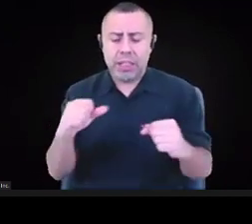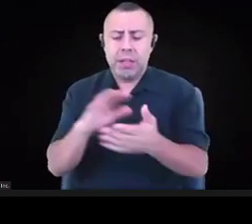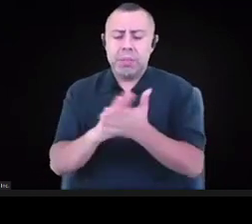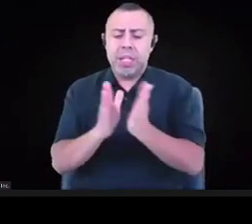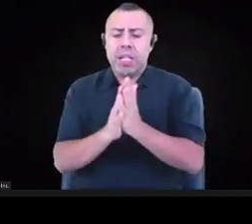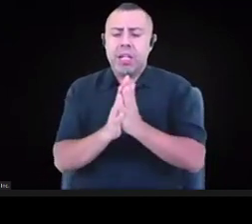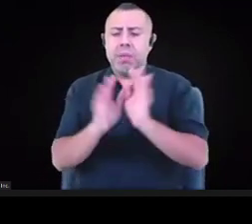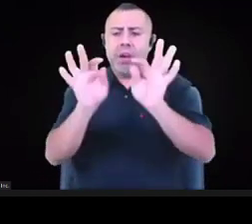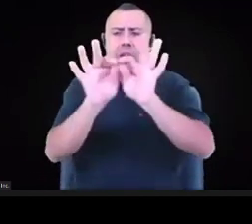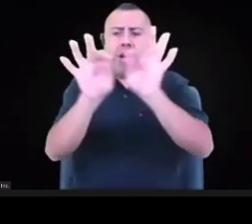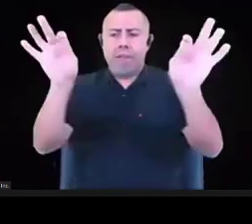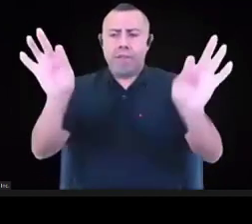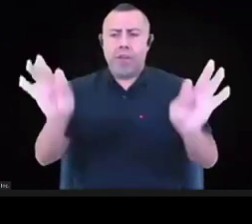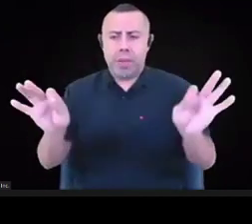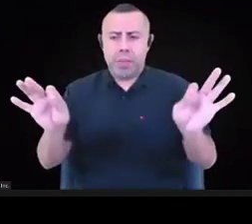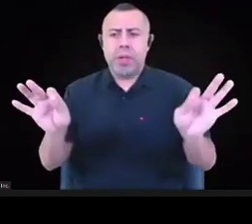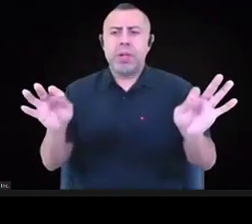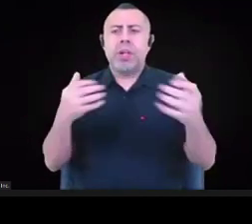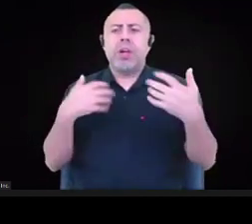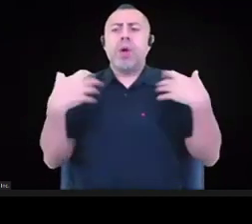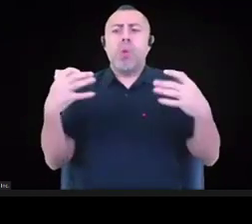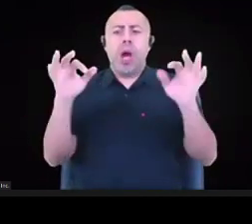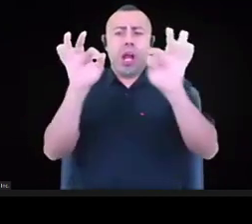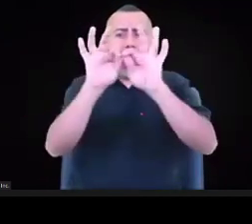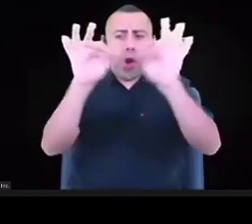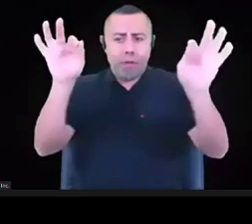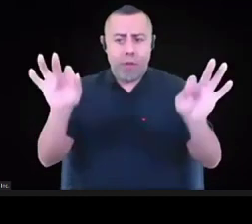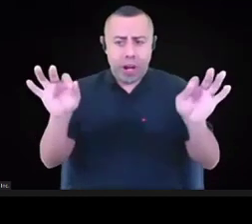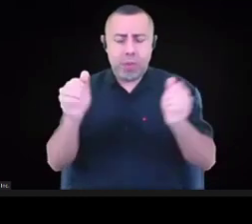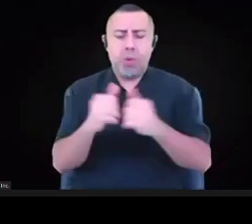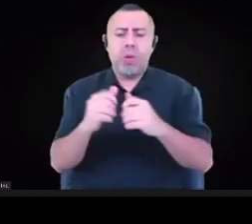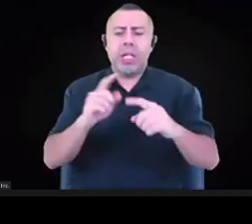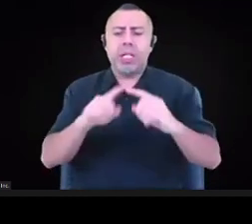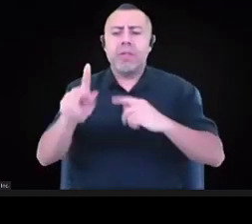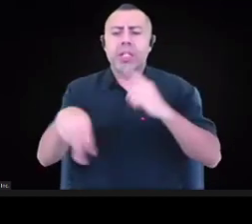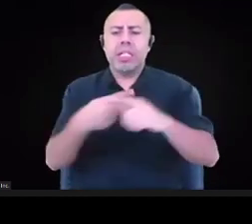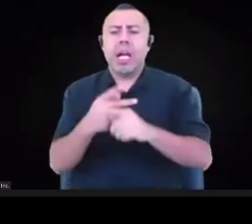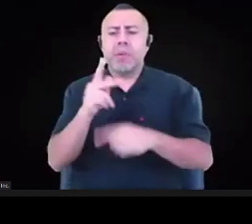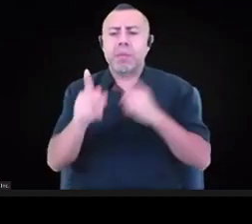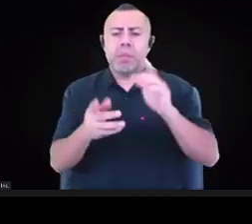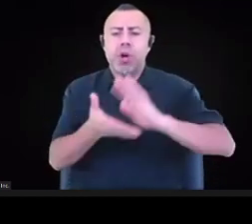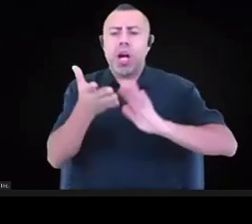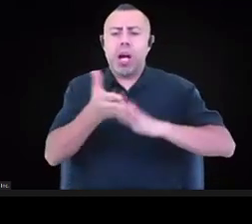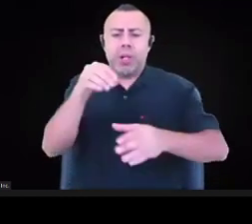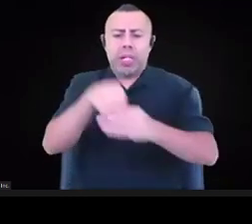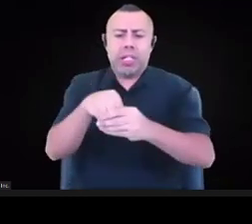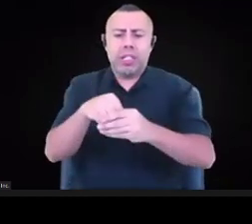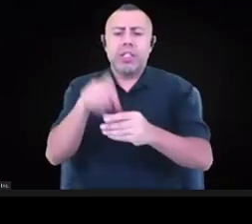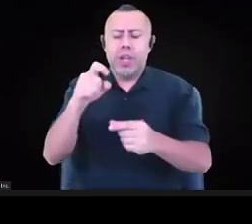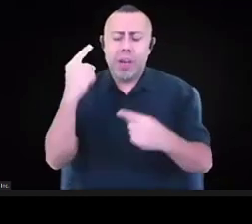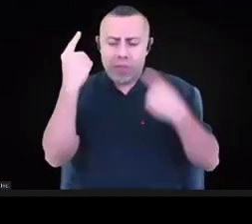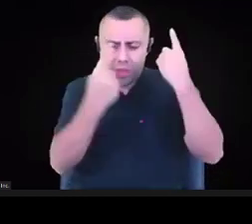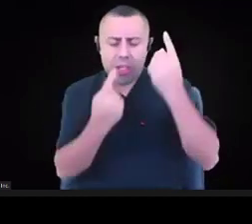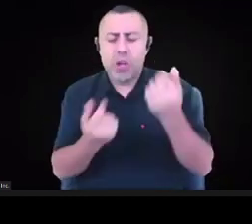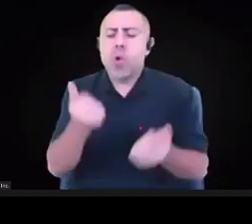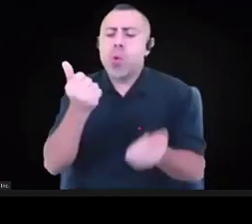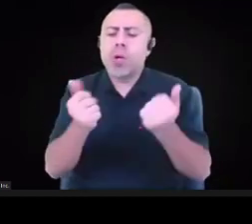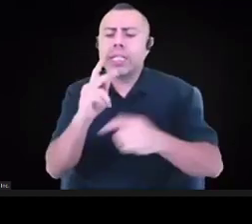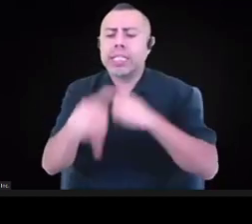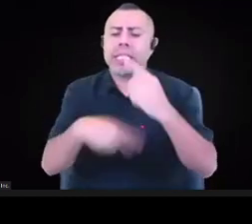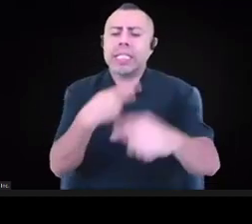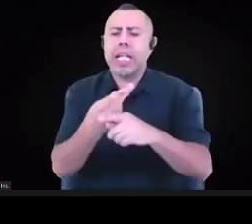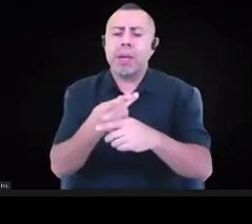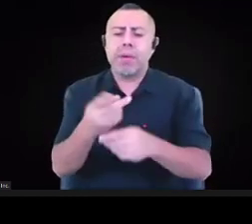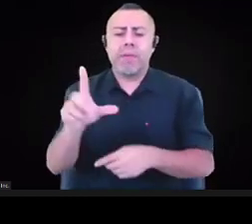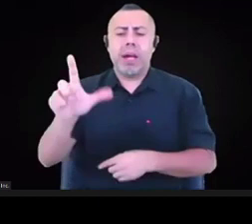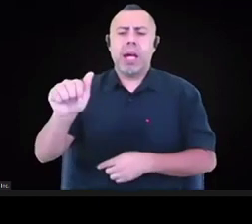operating inside of it. How do we start to say what kind of cultural landscape would allow a multiplicity of cultural viewpoint, a plurality of cultural